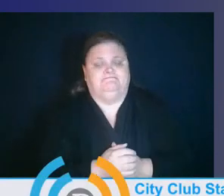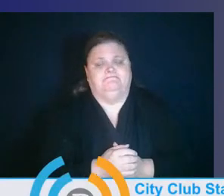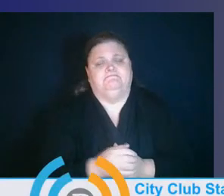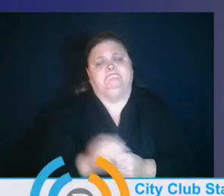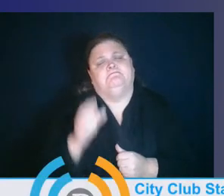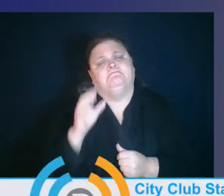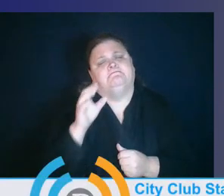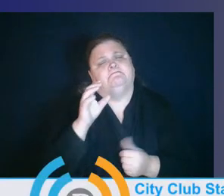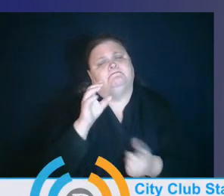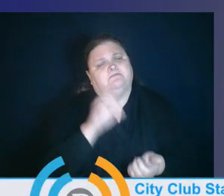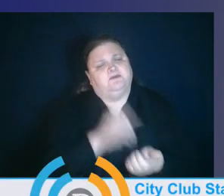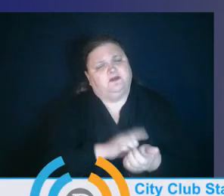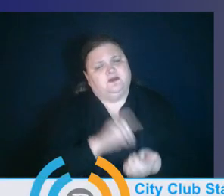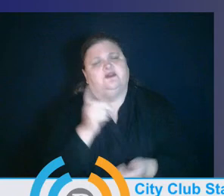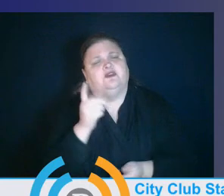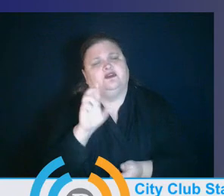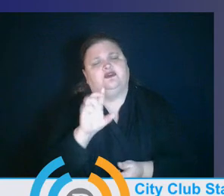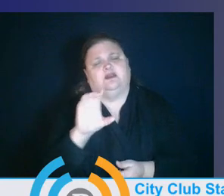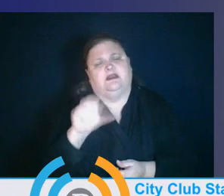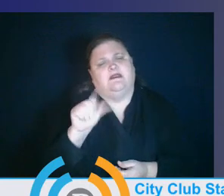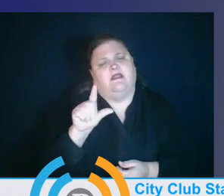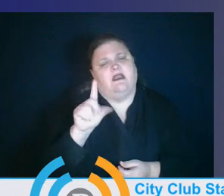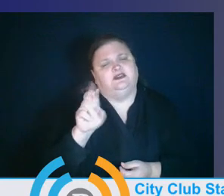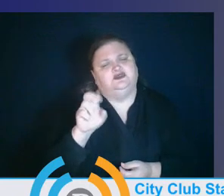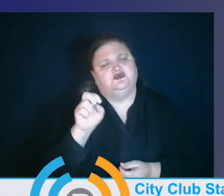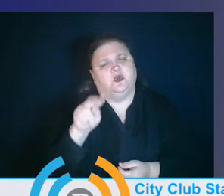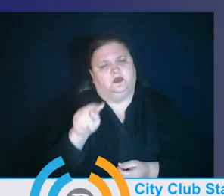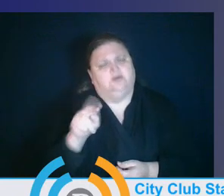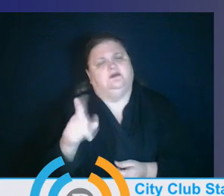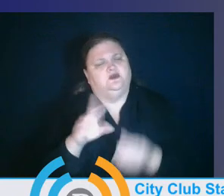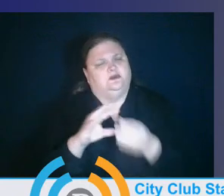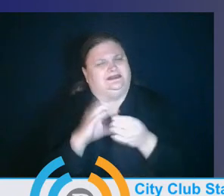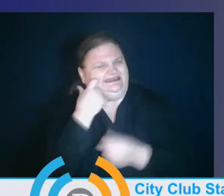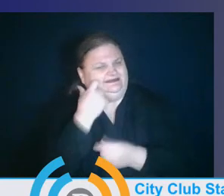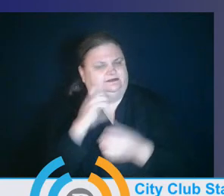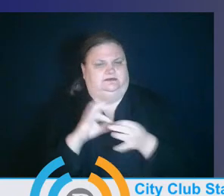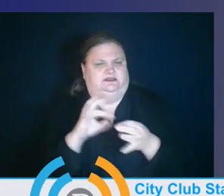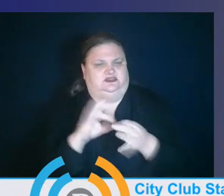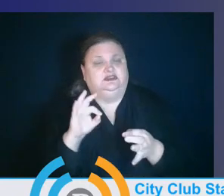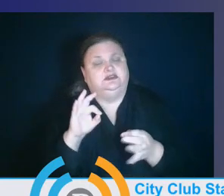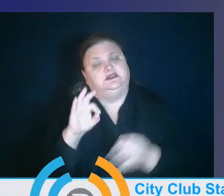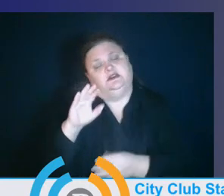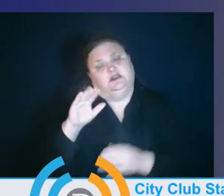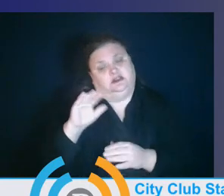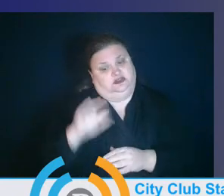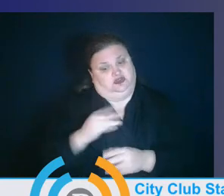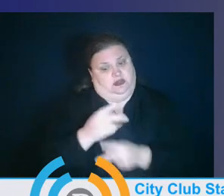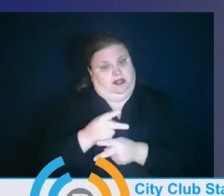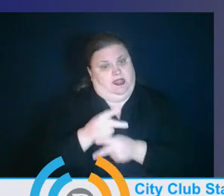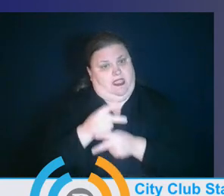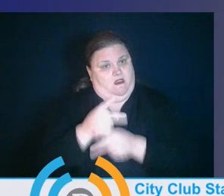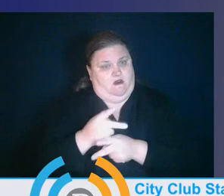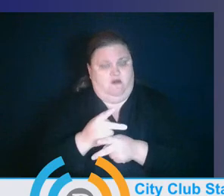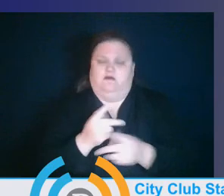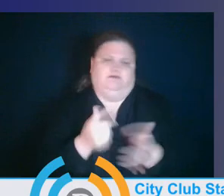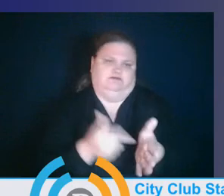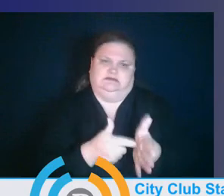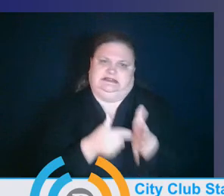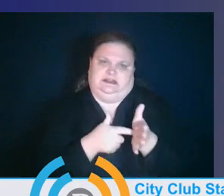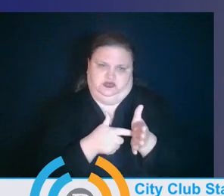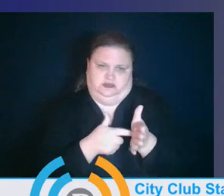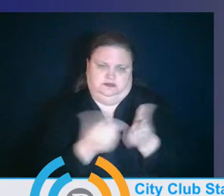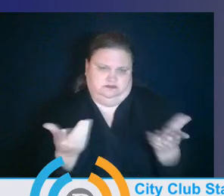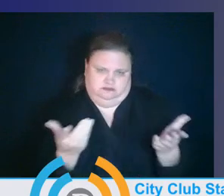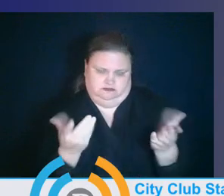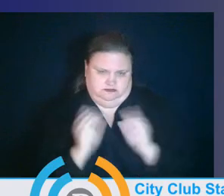minutes ago that since the start of the pandemic, child care was considered an essential service, and I think you're absolutely right